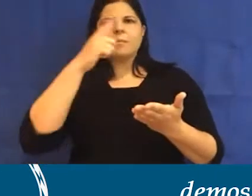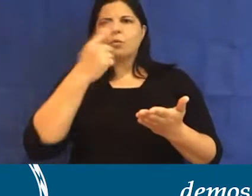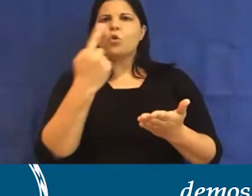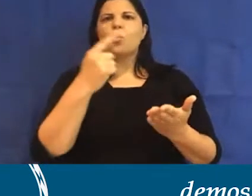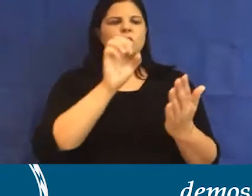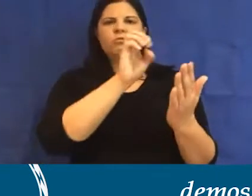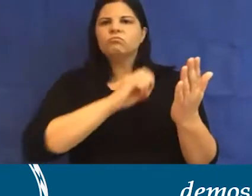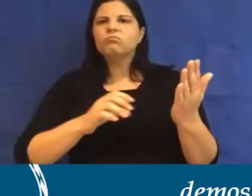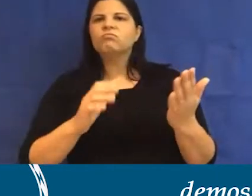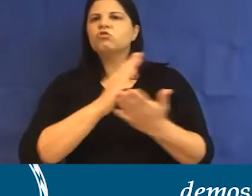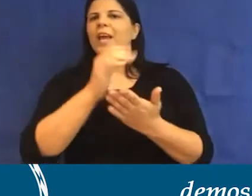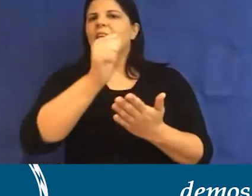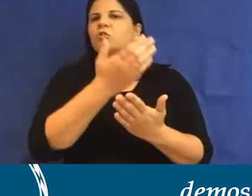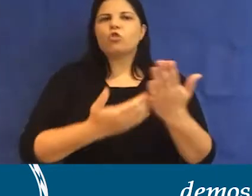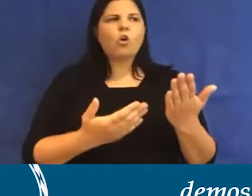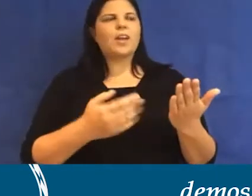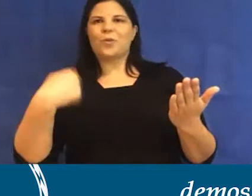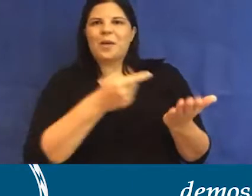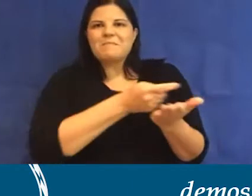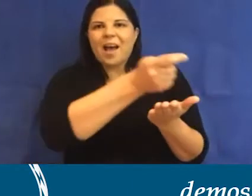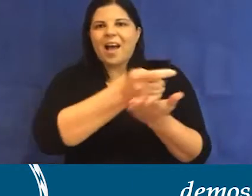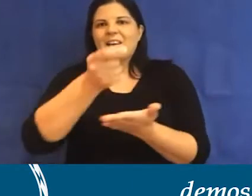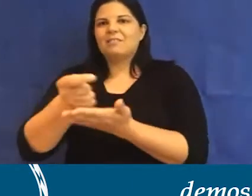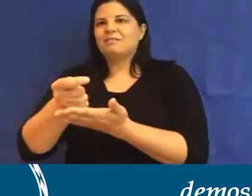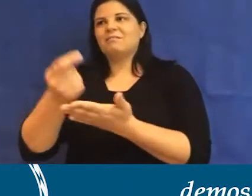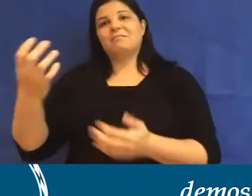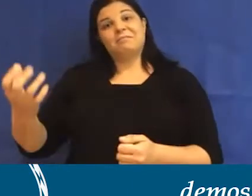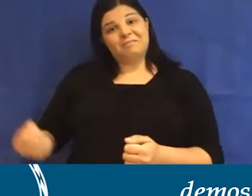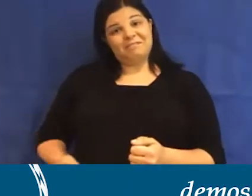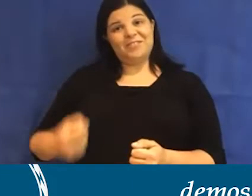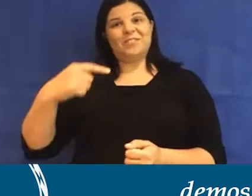exciting, as well as ourselves a little bit, because we do some work.